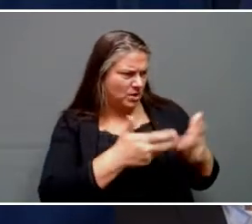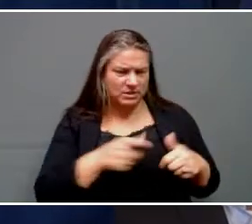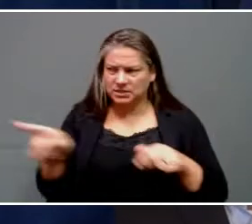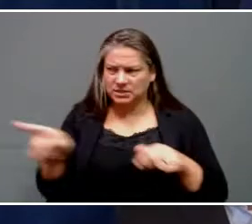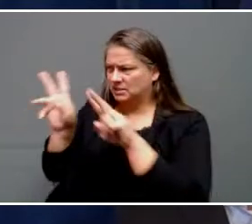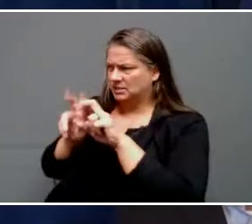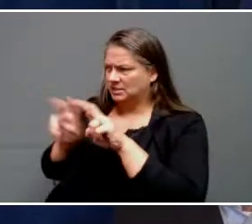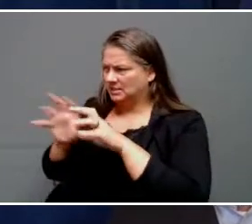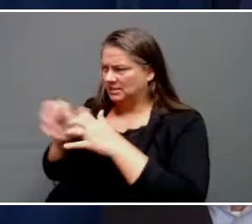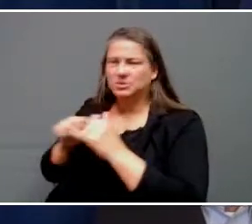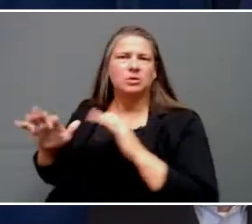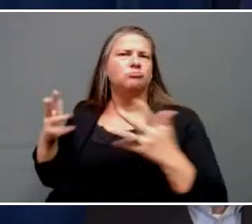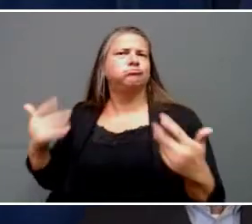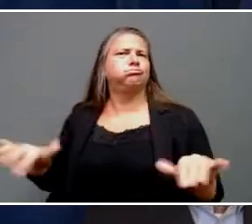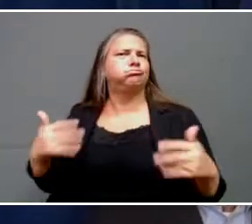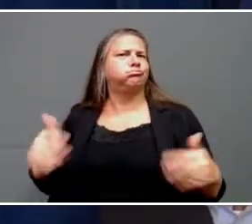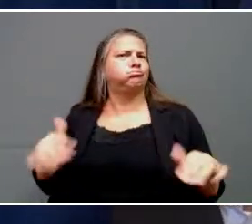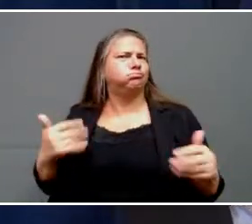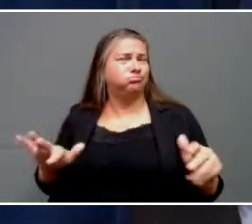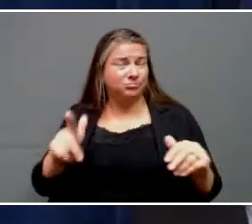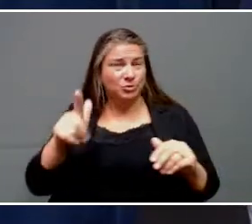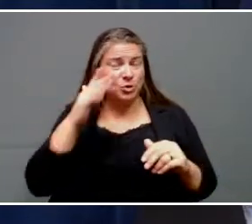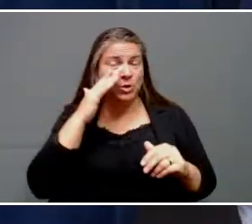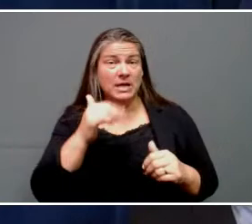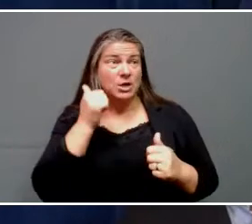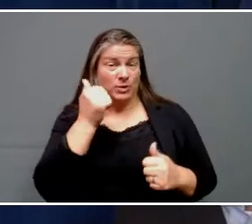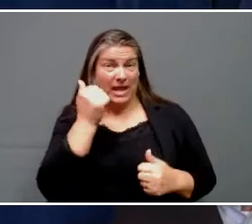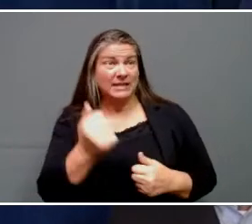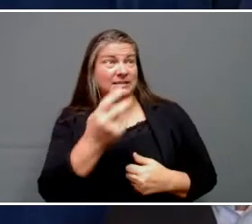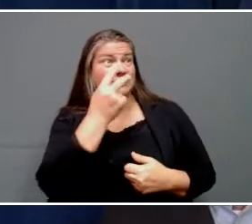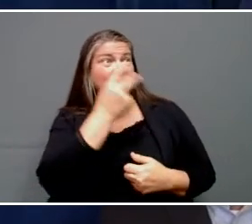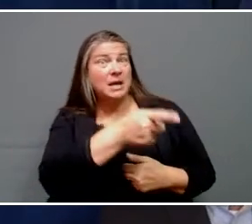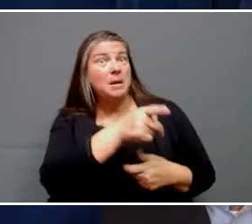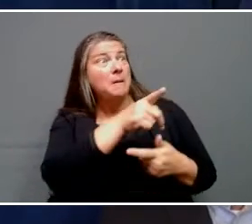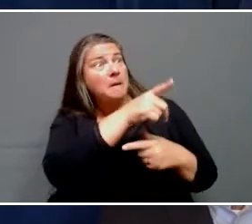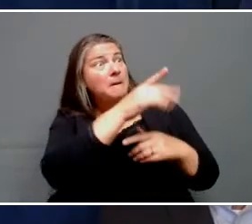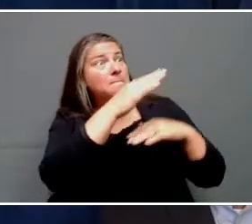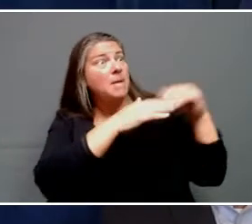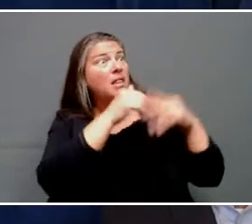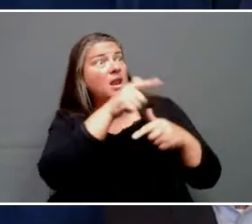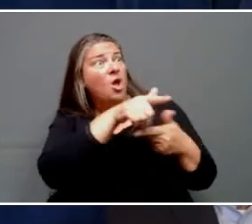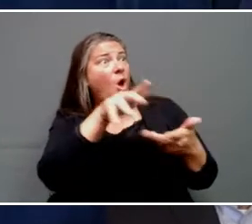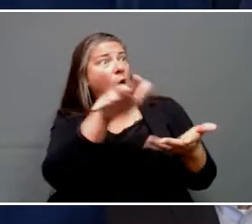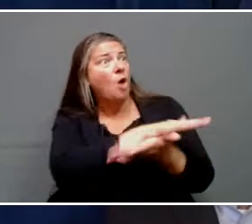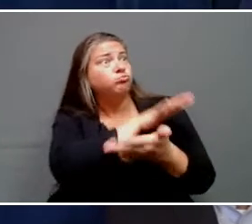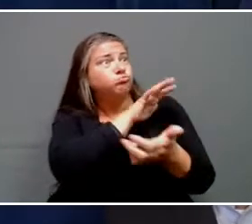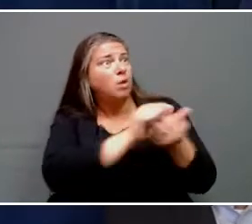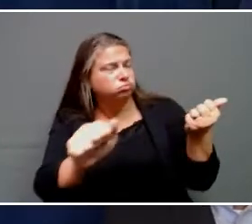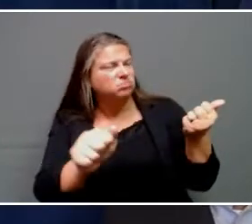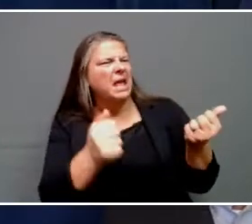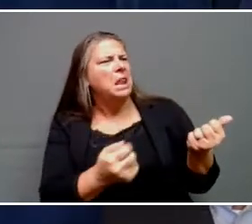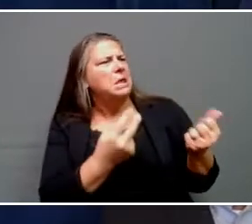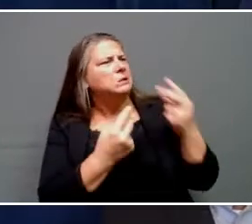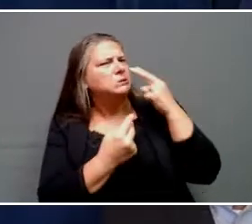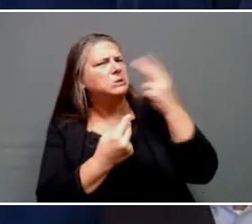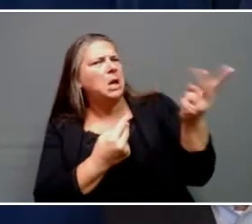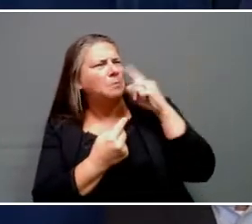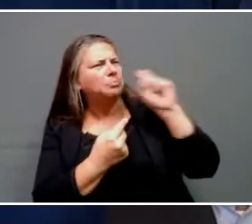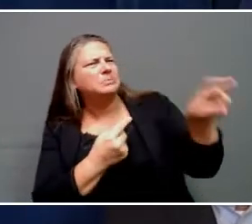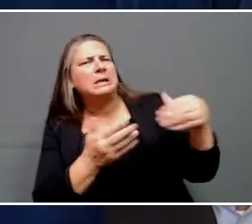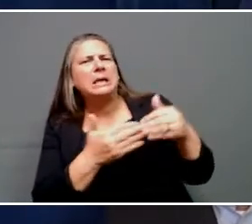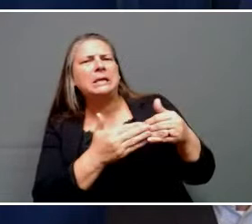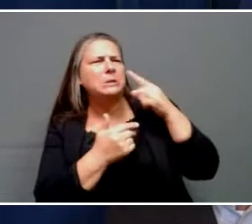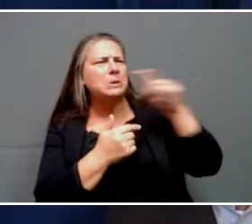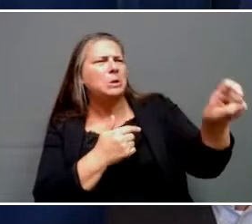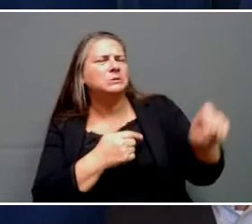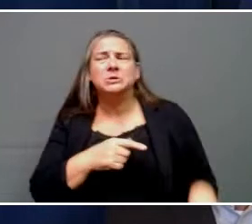diminish anything, but it's pretty easy to see a building that is totally obliterated versus a school that had six feet of water